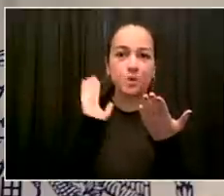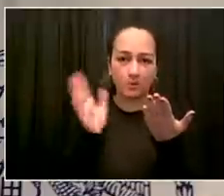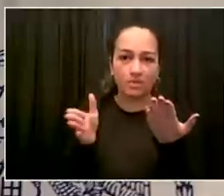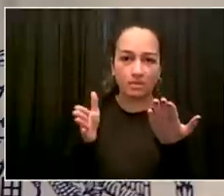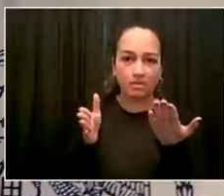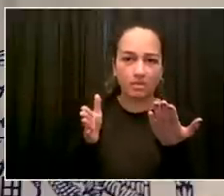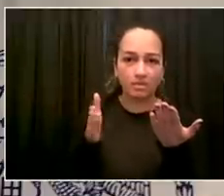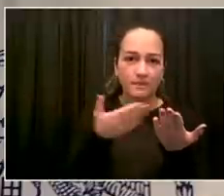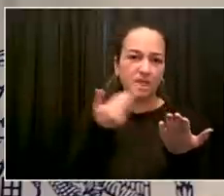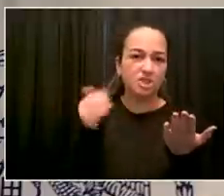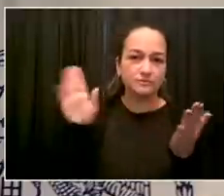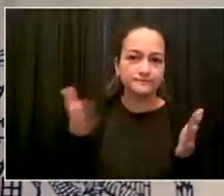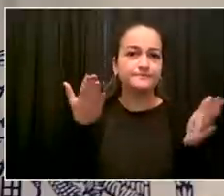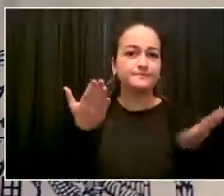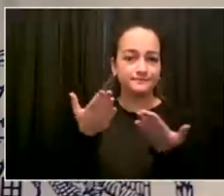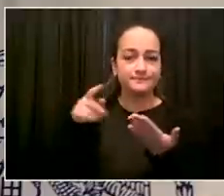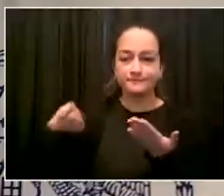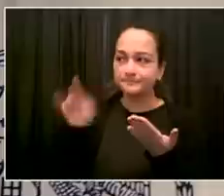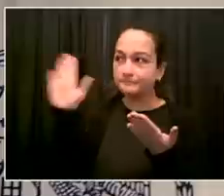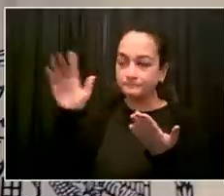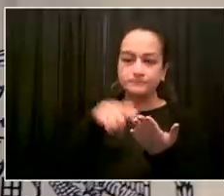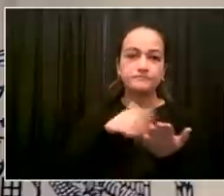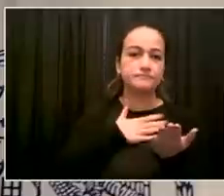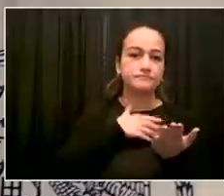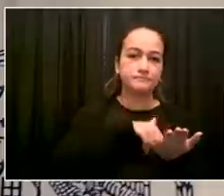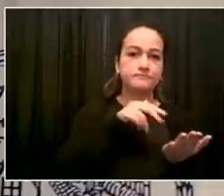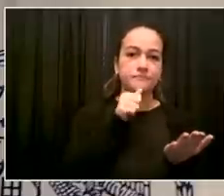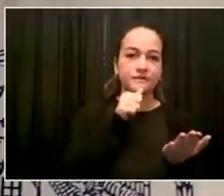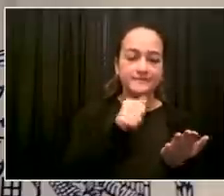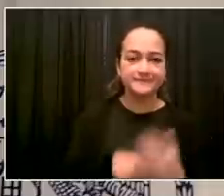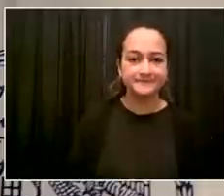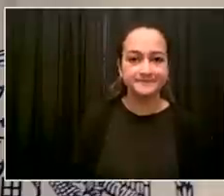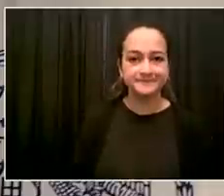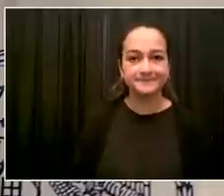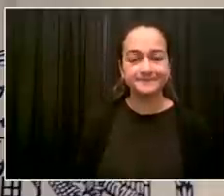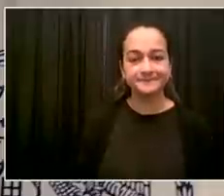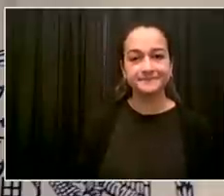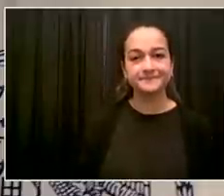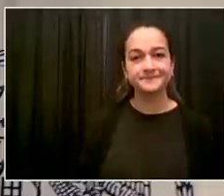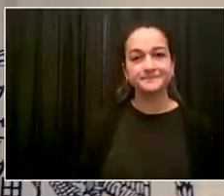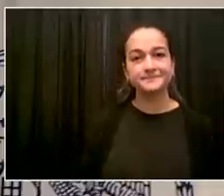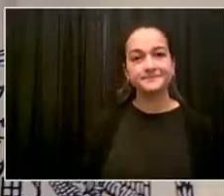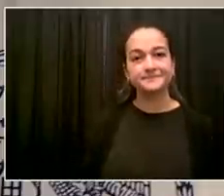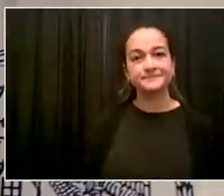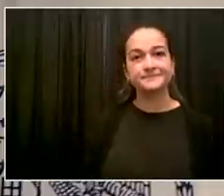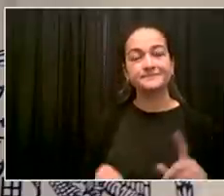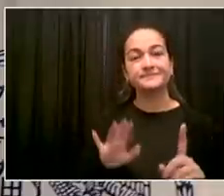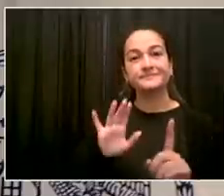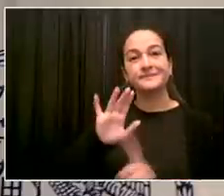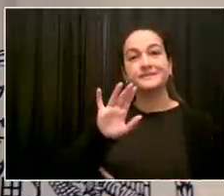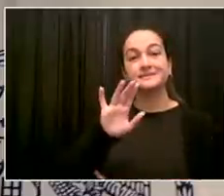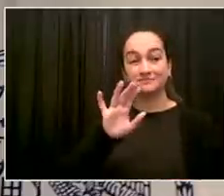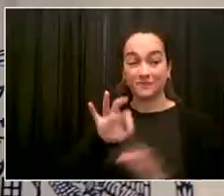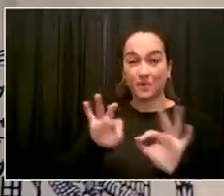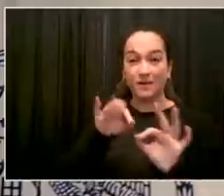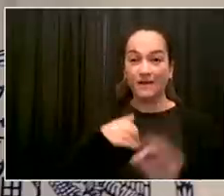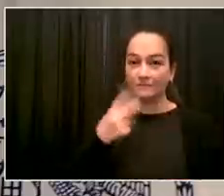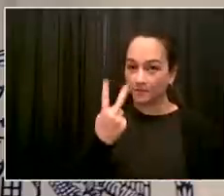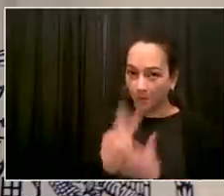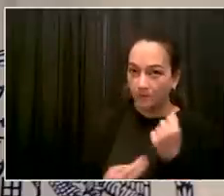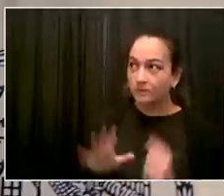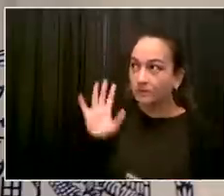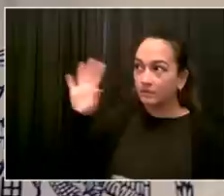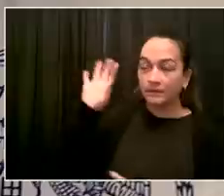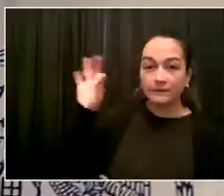go to, someone dedicated to thinking from the New York City perspective, not the whole nation perspective. I think that's going to be really, really